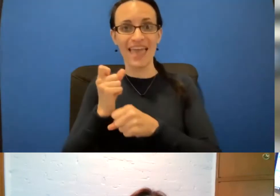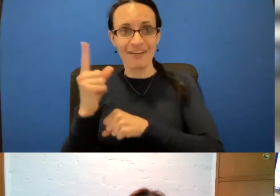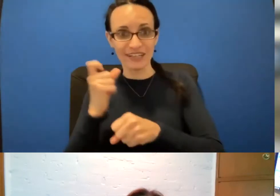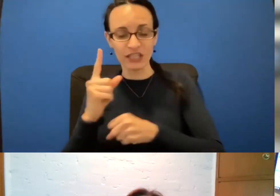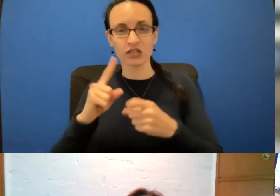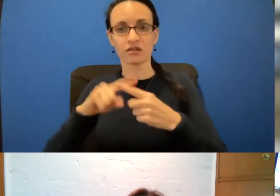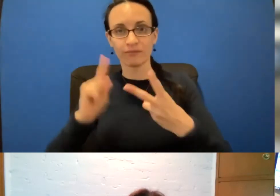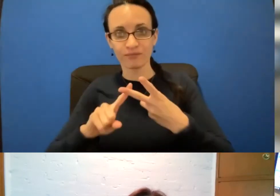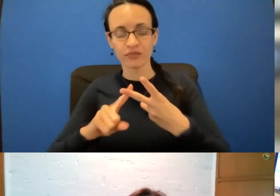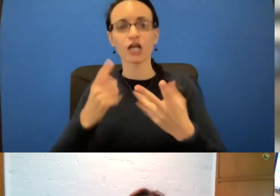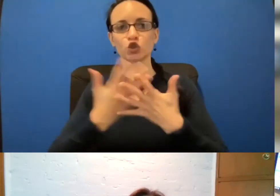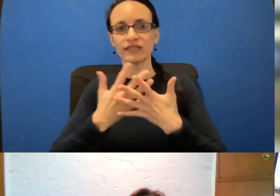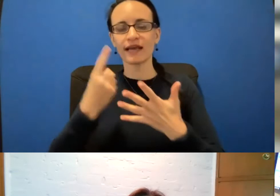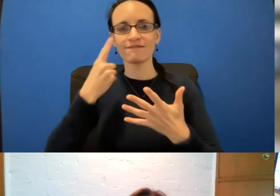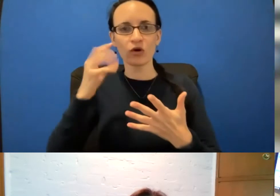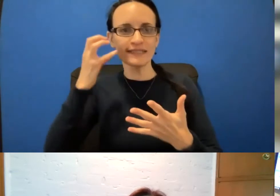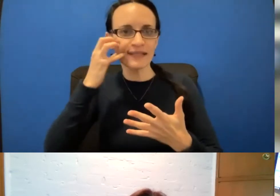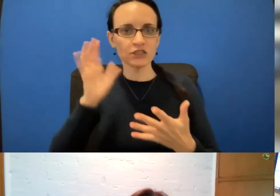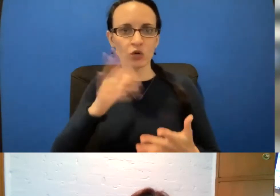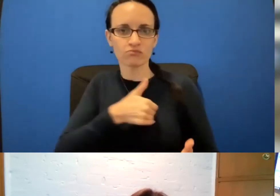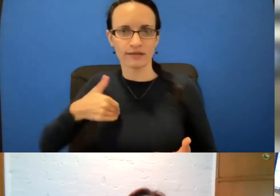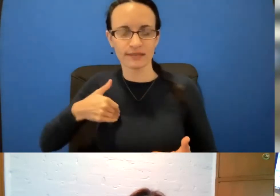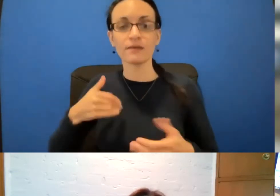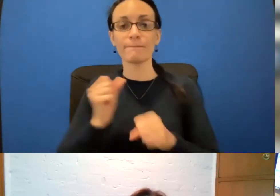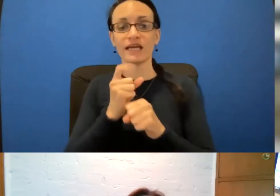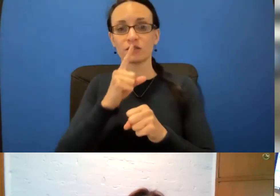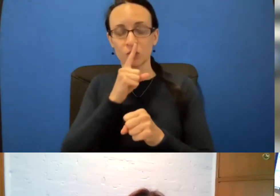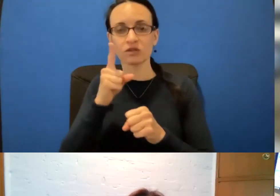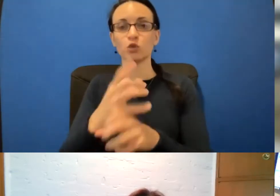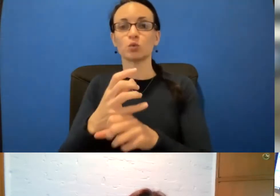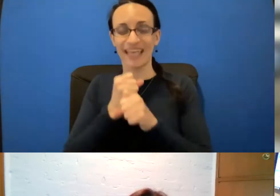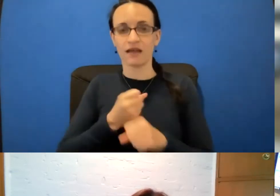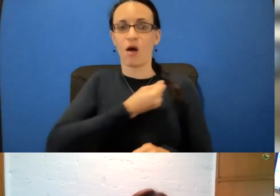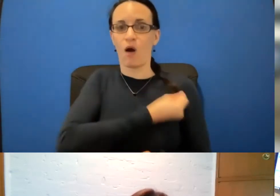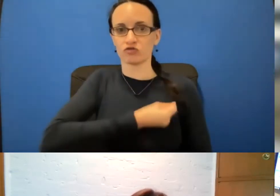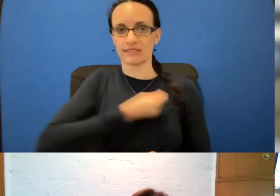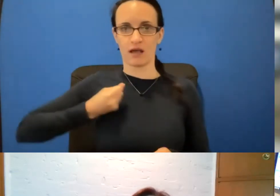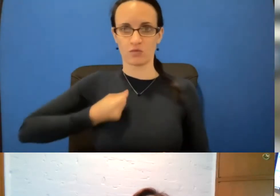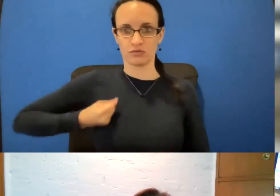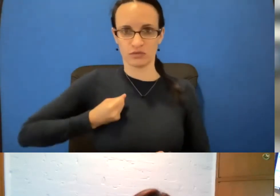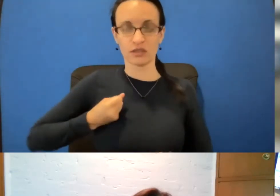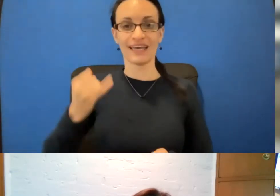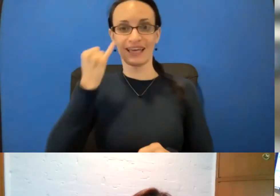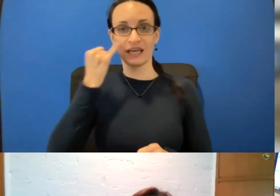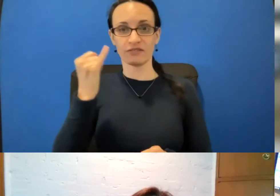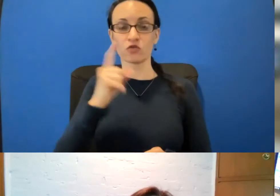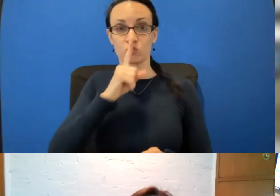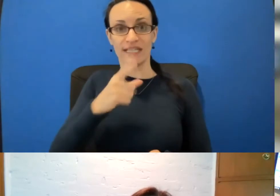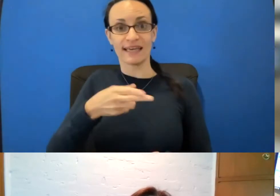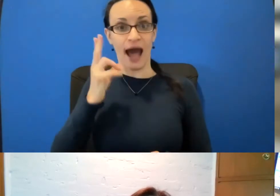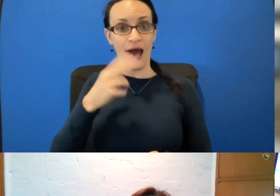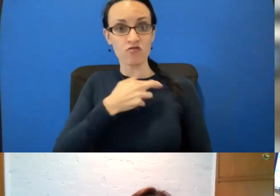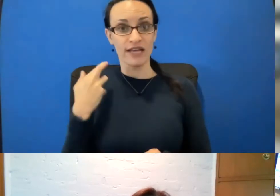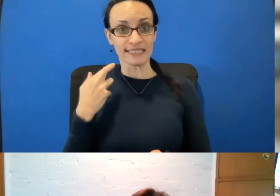you're dense breasts, make sure that you ask for and get a screening ultrasound. And if you're at very high risk, an MRI as well.